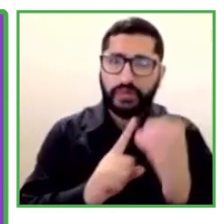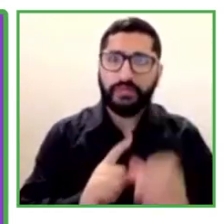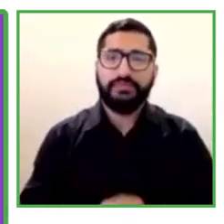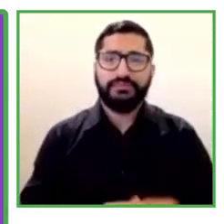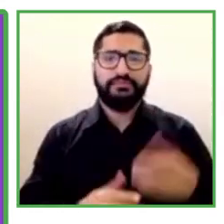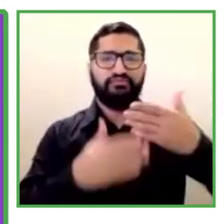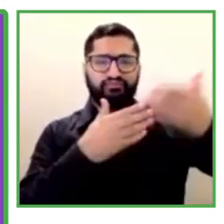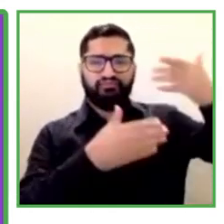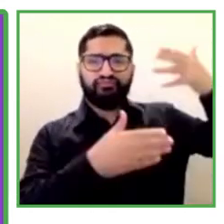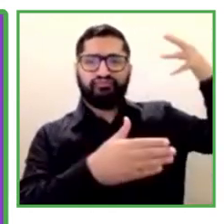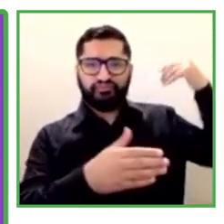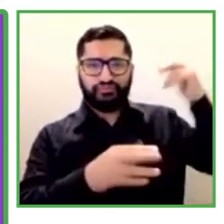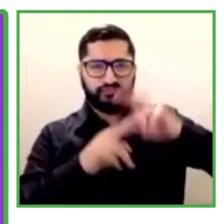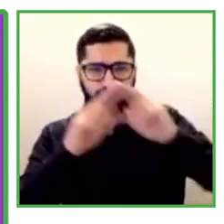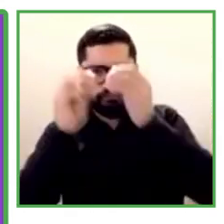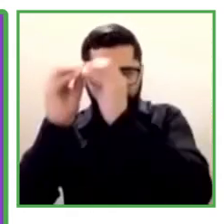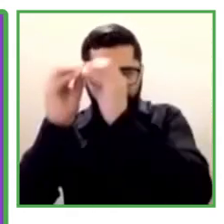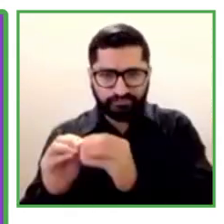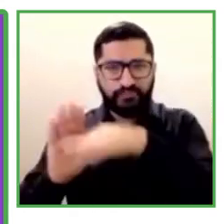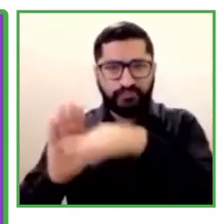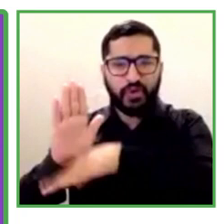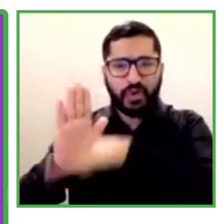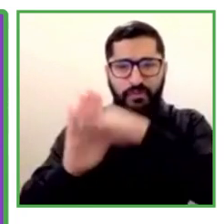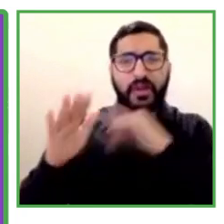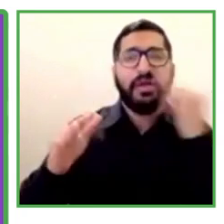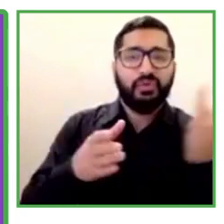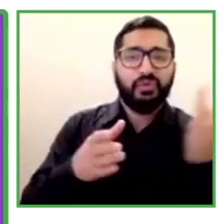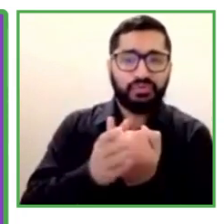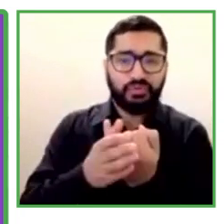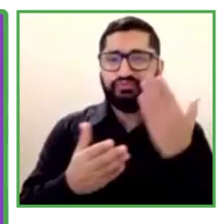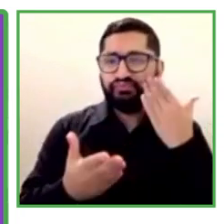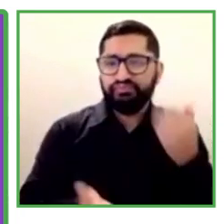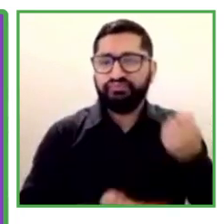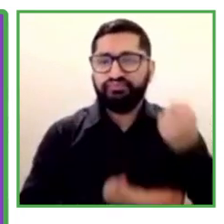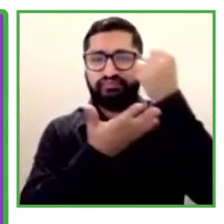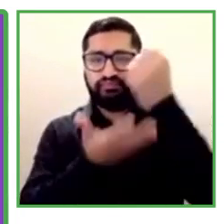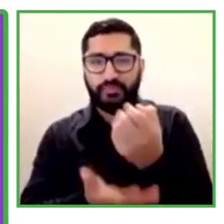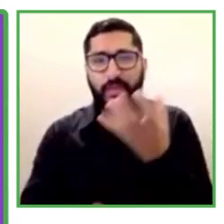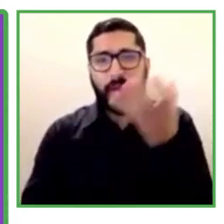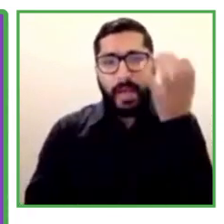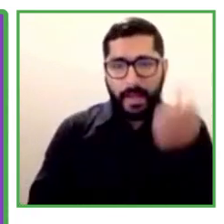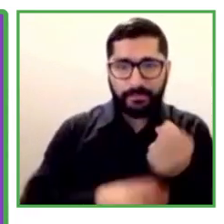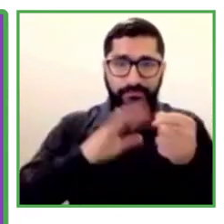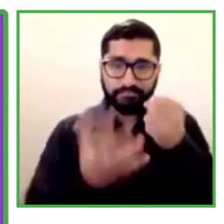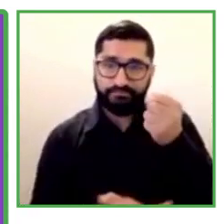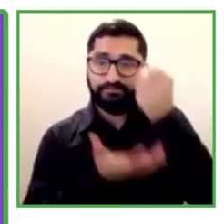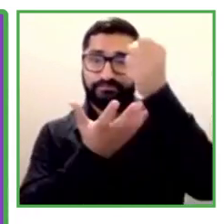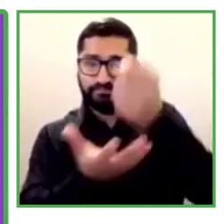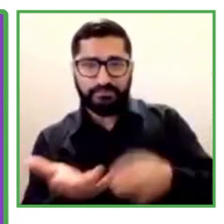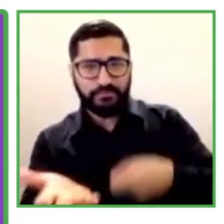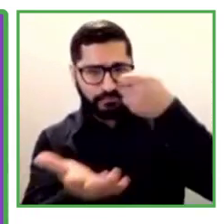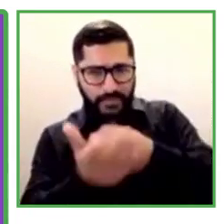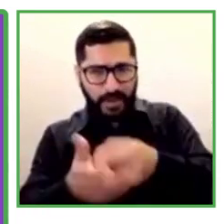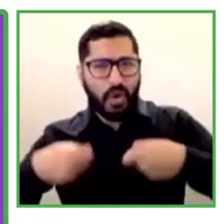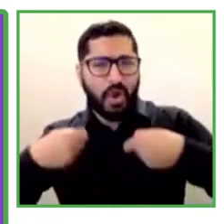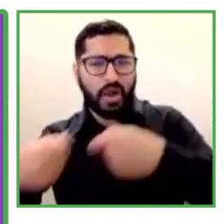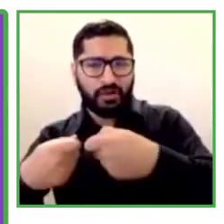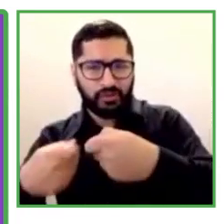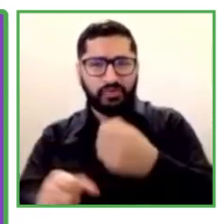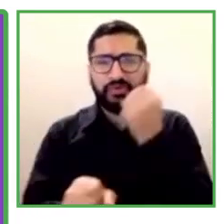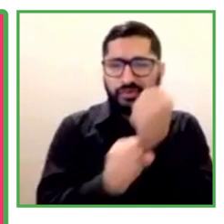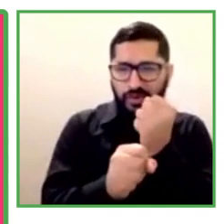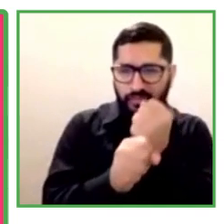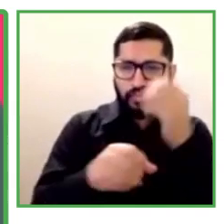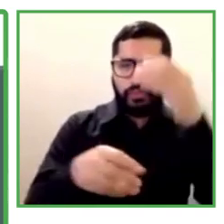ago, we created the program Scotiabank Includes, which contemplates benefits such as copayment of prostheses, one more days for